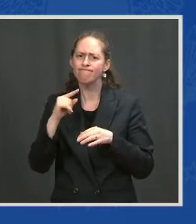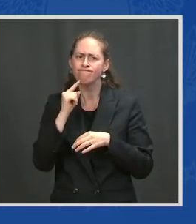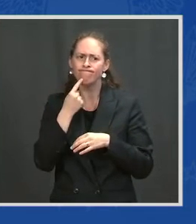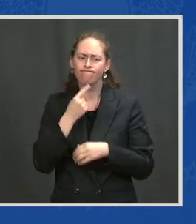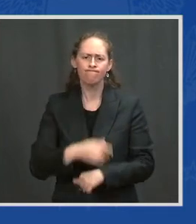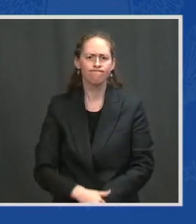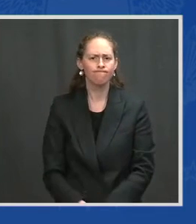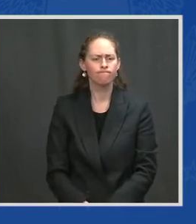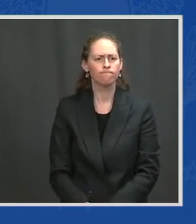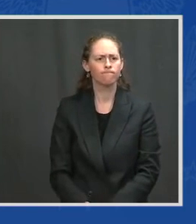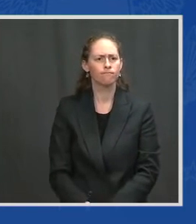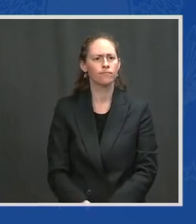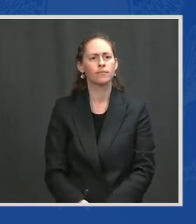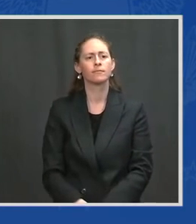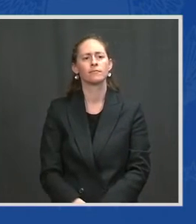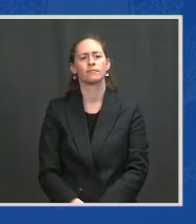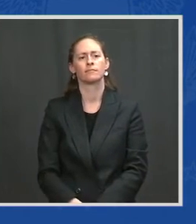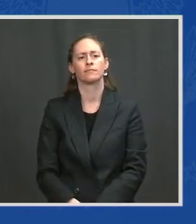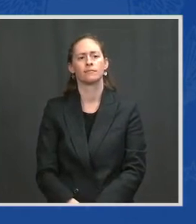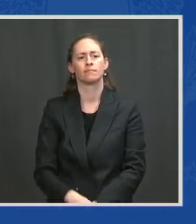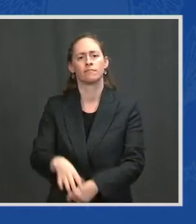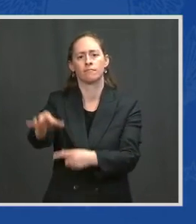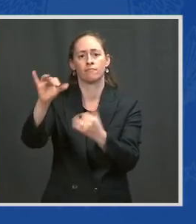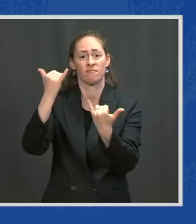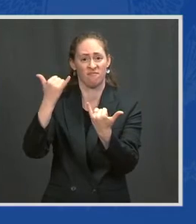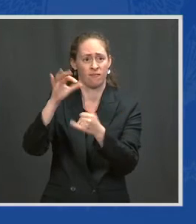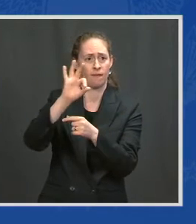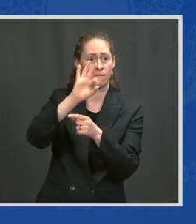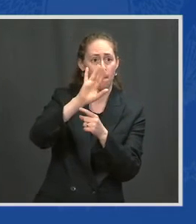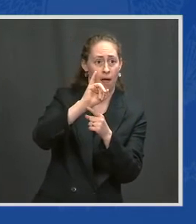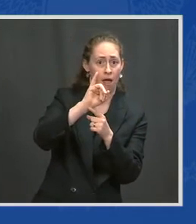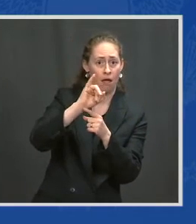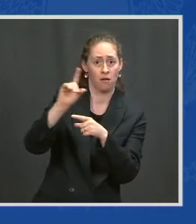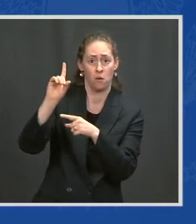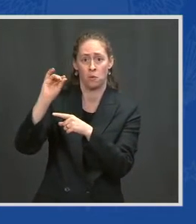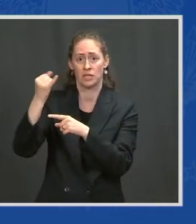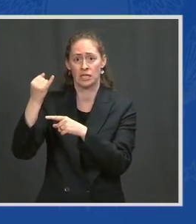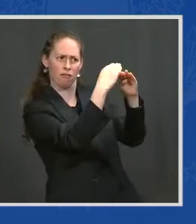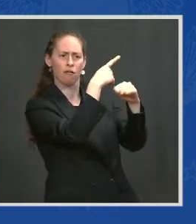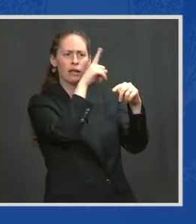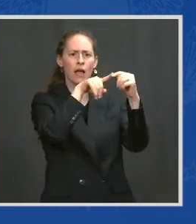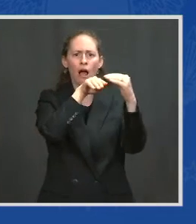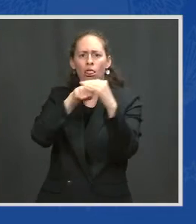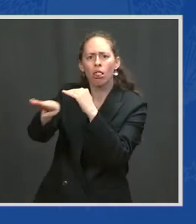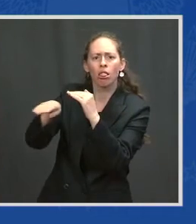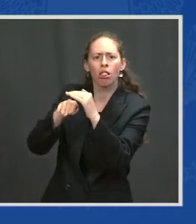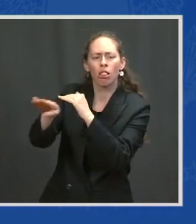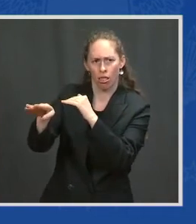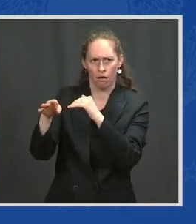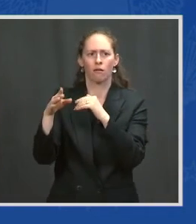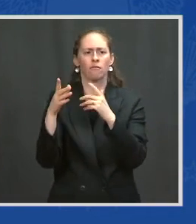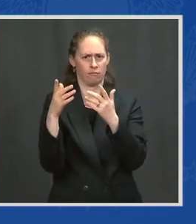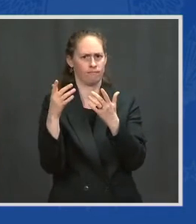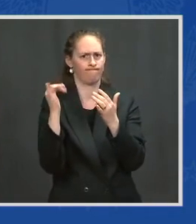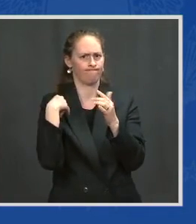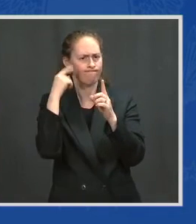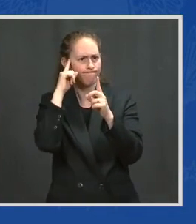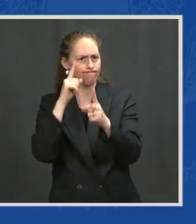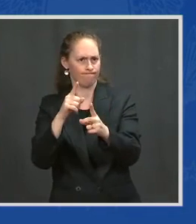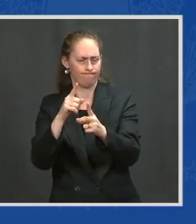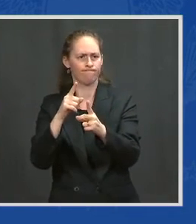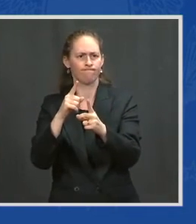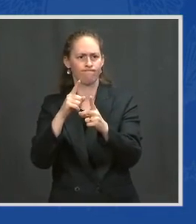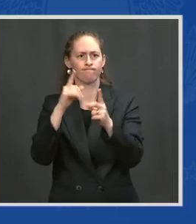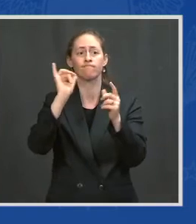of Justice to disrupt them and prosecute ransomware criminals. In addition to companies stepping up,